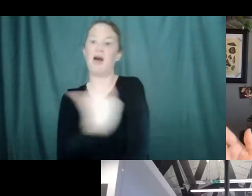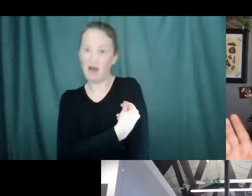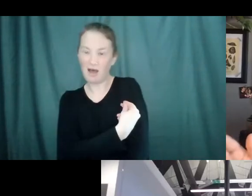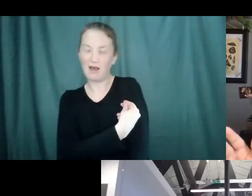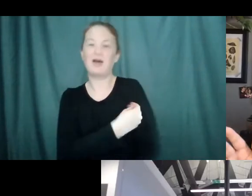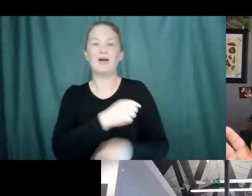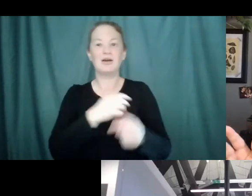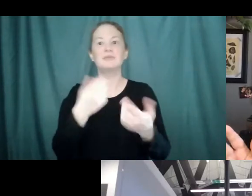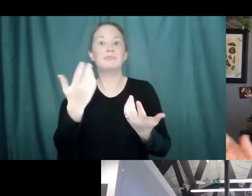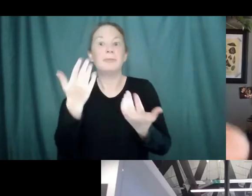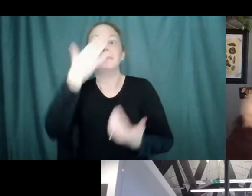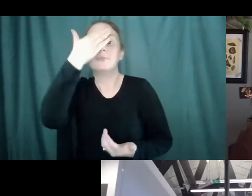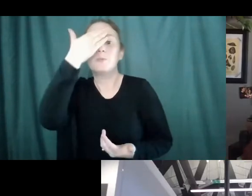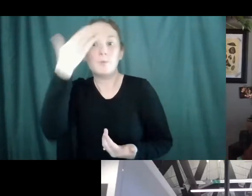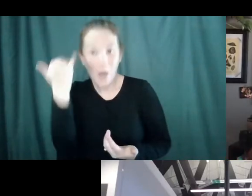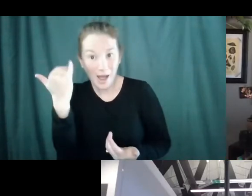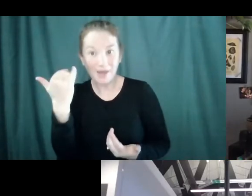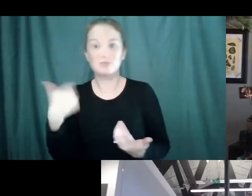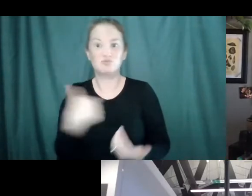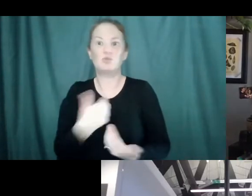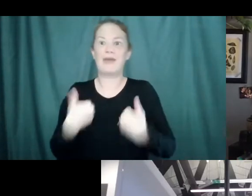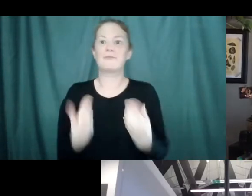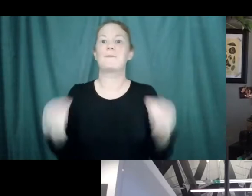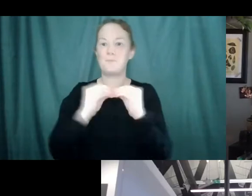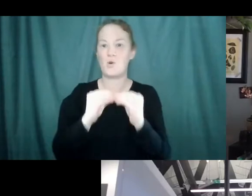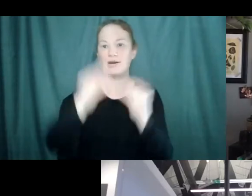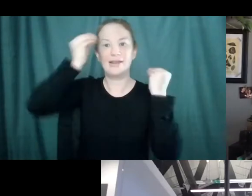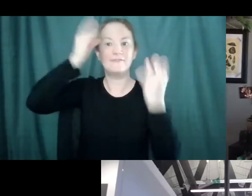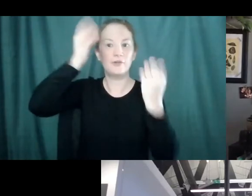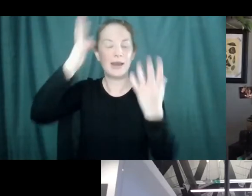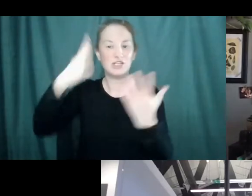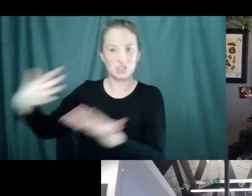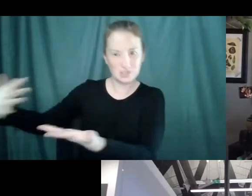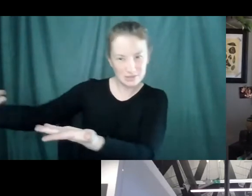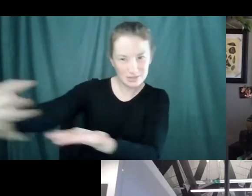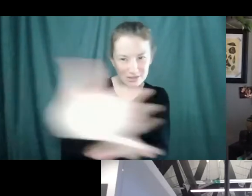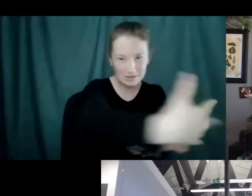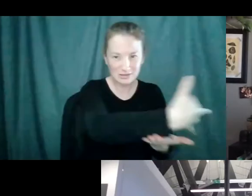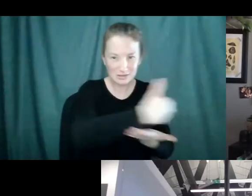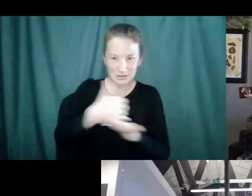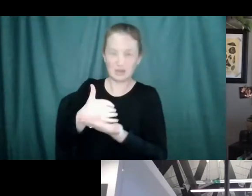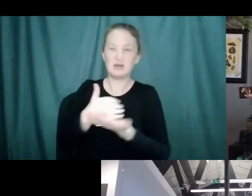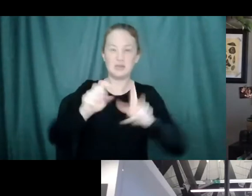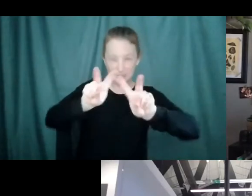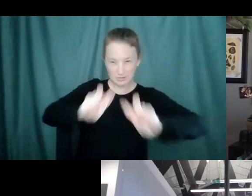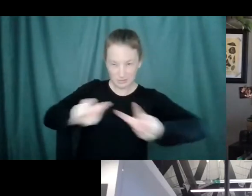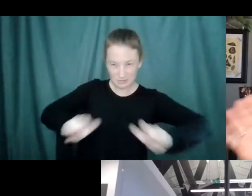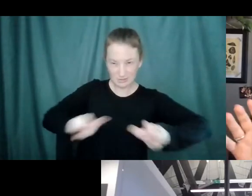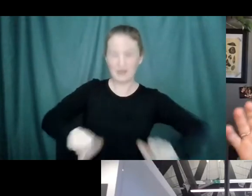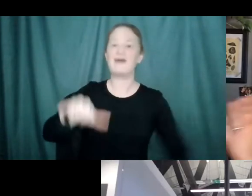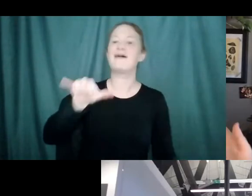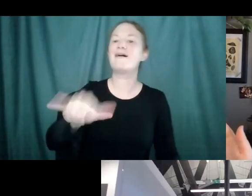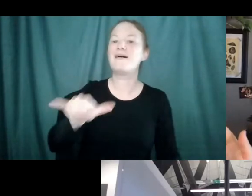antibody is currently in their blood. And we see that in our little test group that we gave a third shot to those folks are super